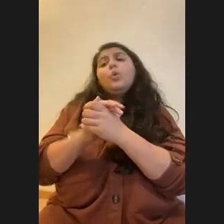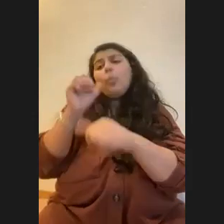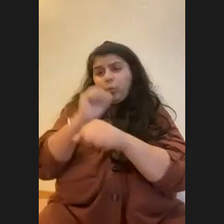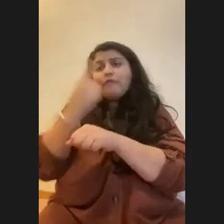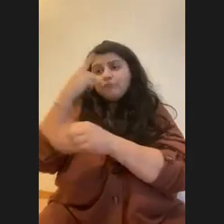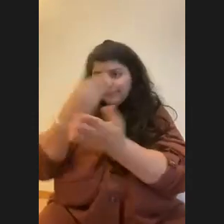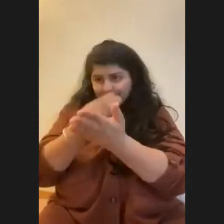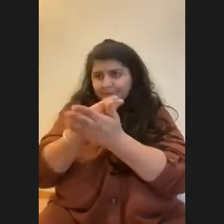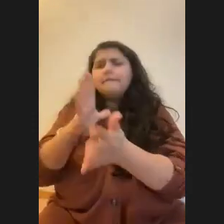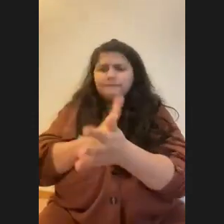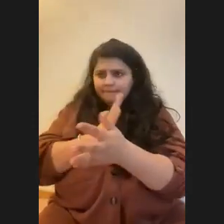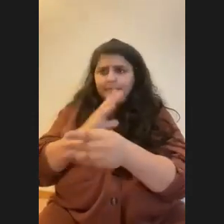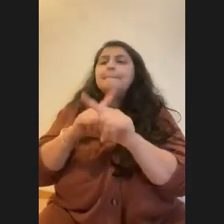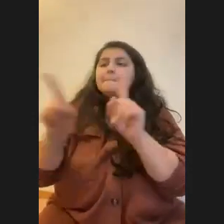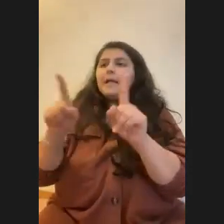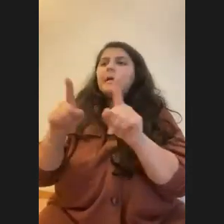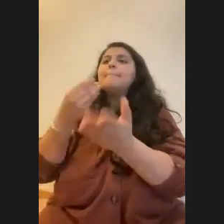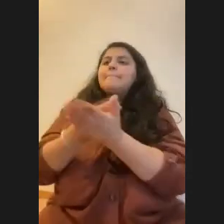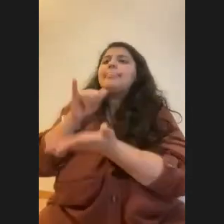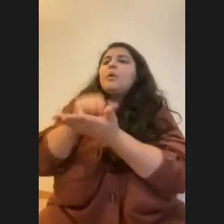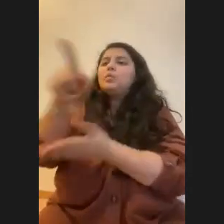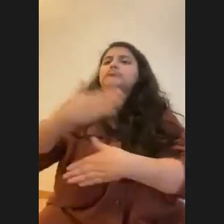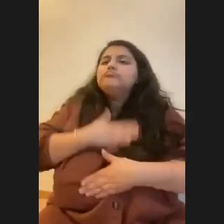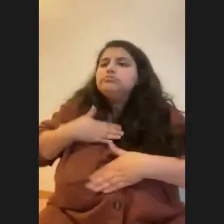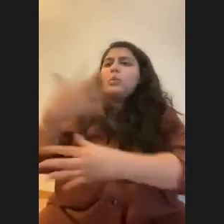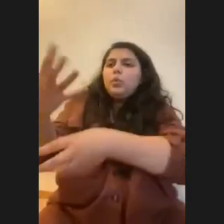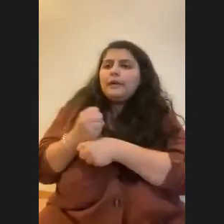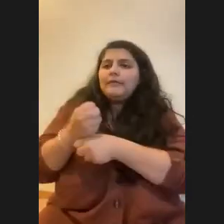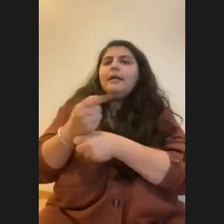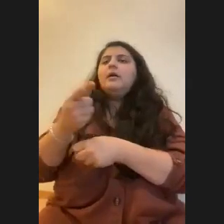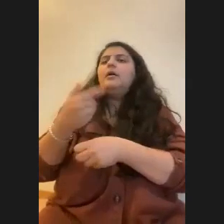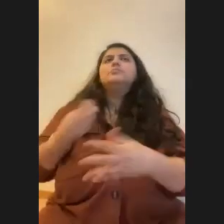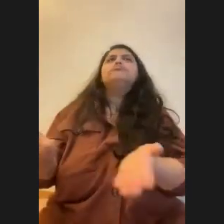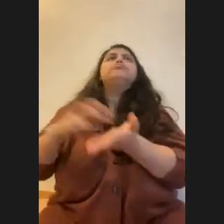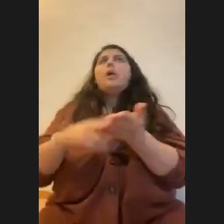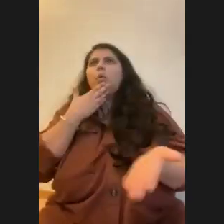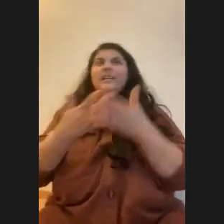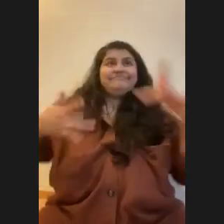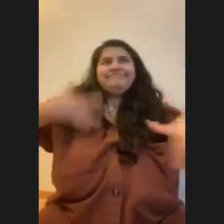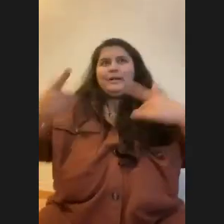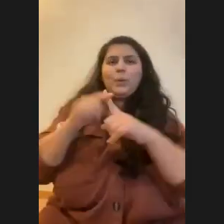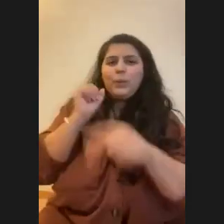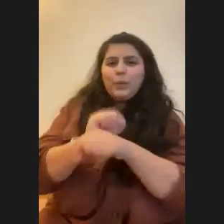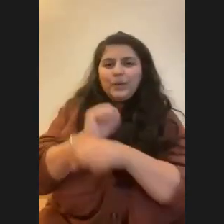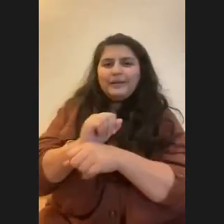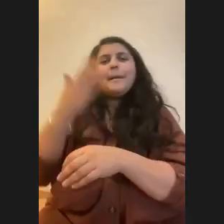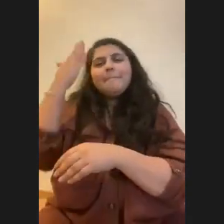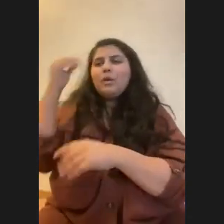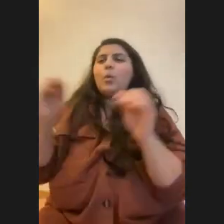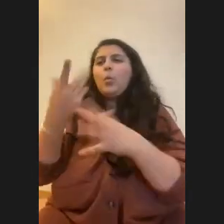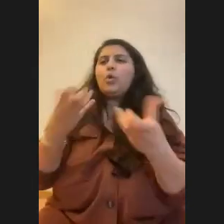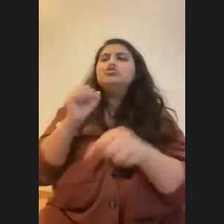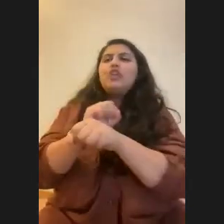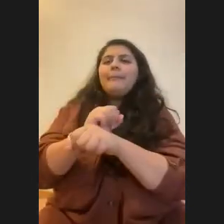enjoy getting. Right. Something you love, something that makes you happy. wake up in the morning and you're just excited. Right. Cause no one wants a job where you're miserable. So